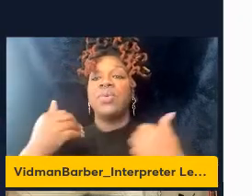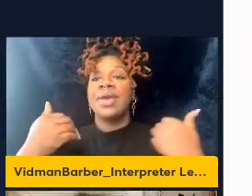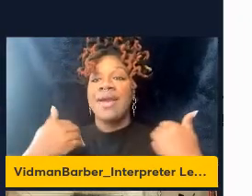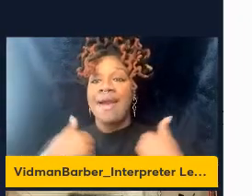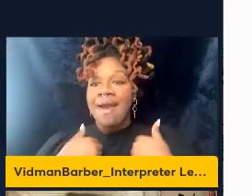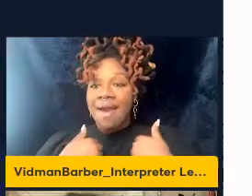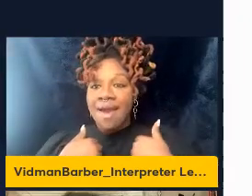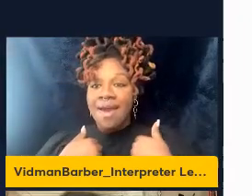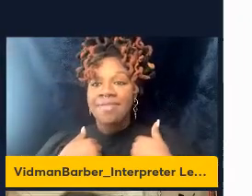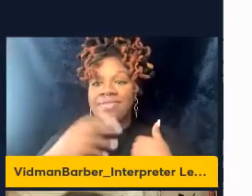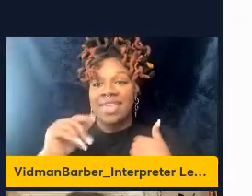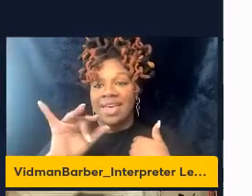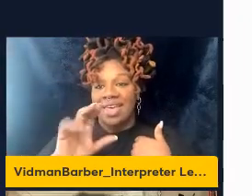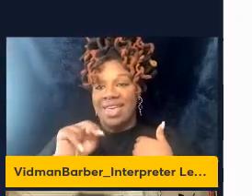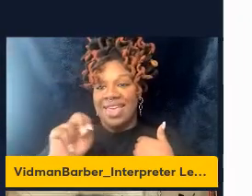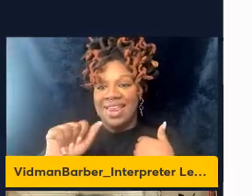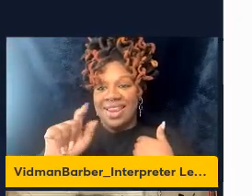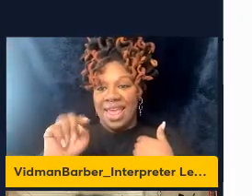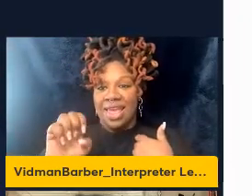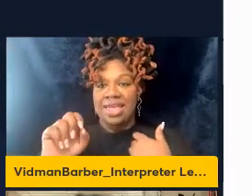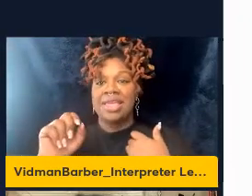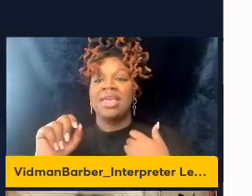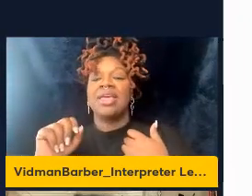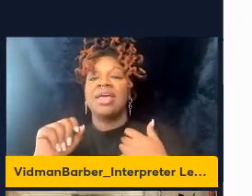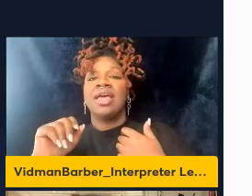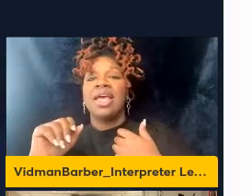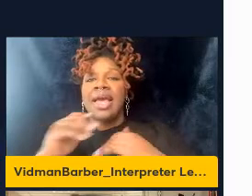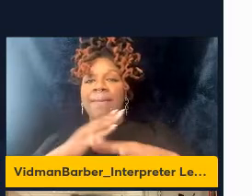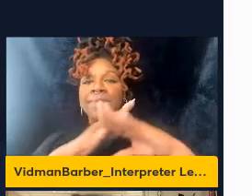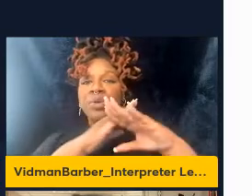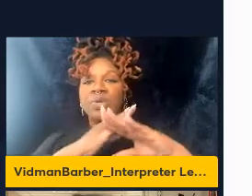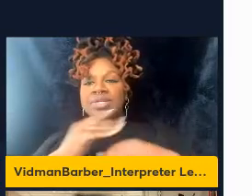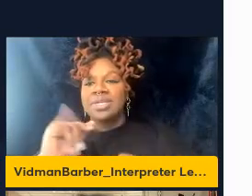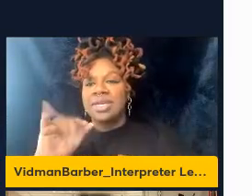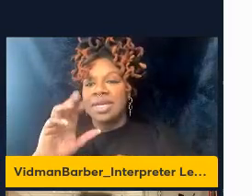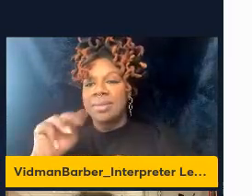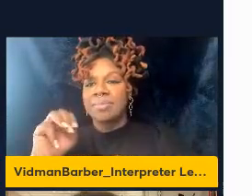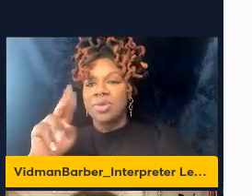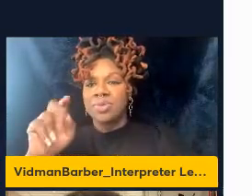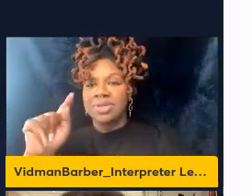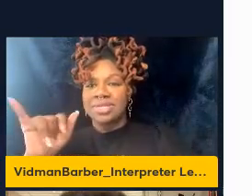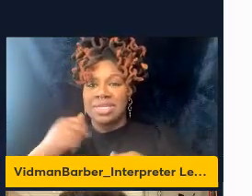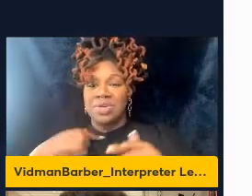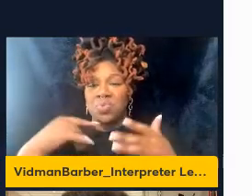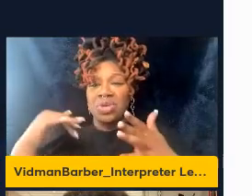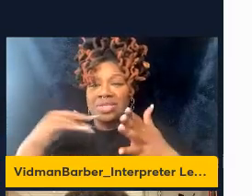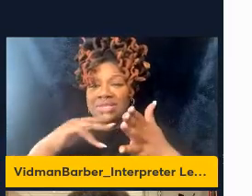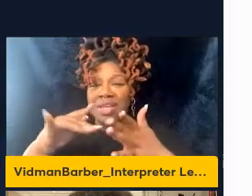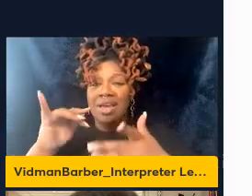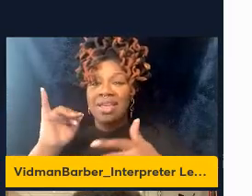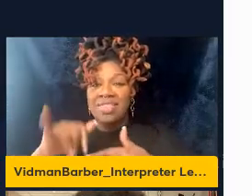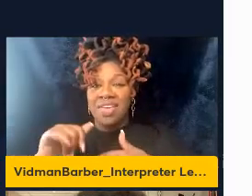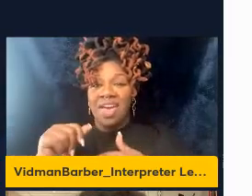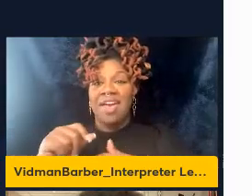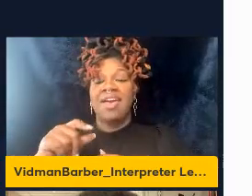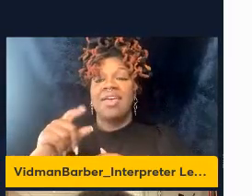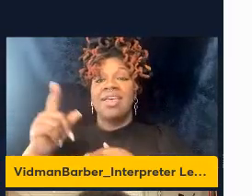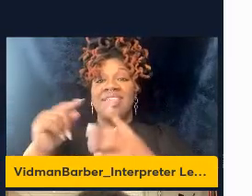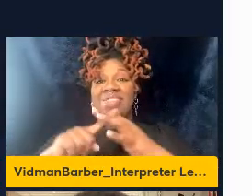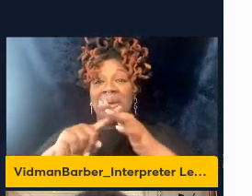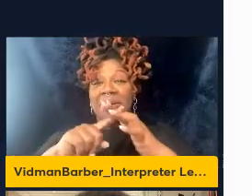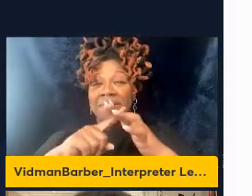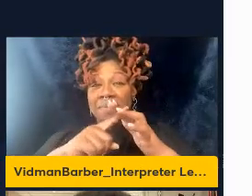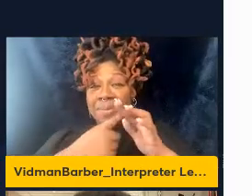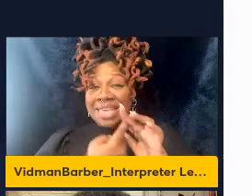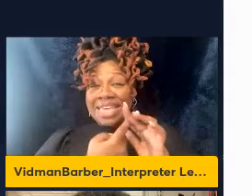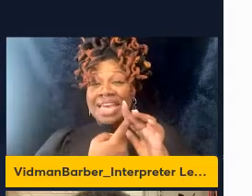the innate immunity and studies from our laboratory have shown that alveolar macrophages are the main producers of